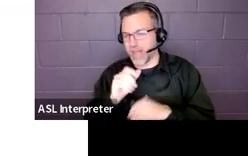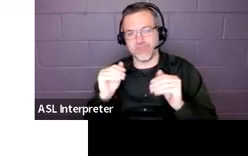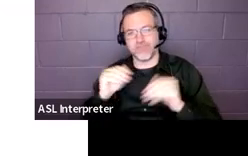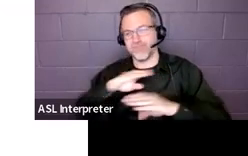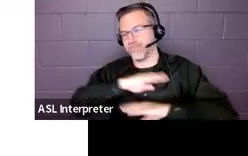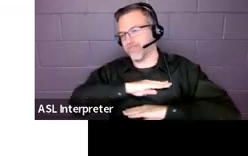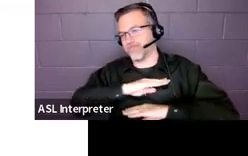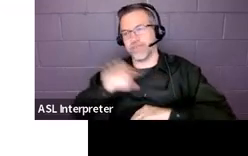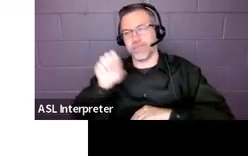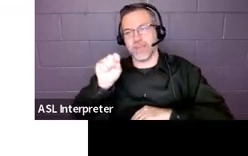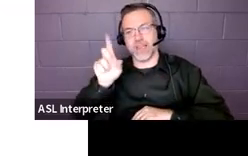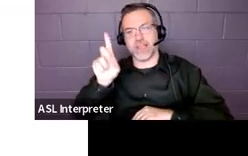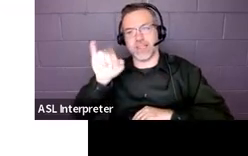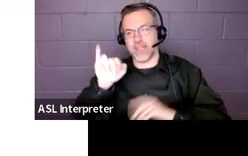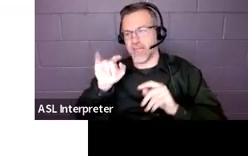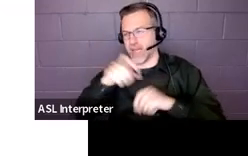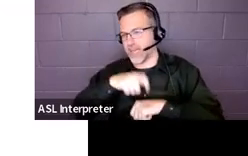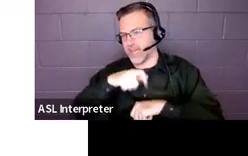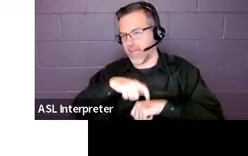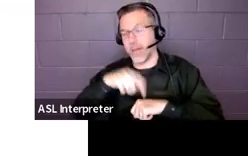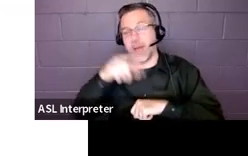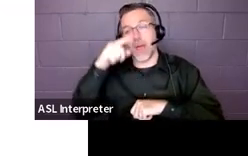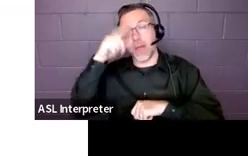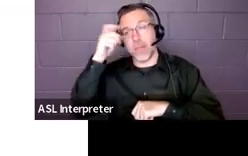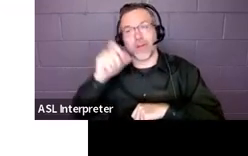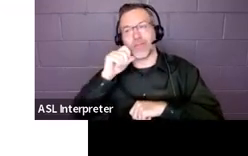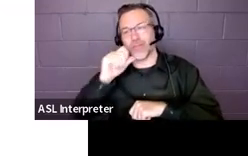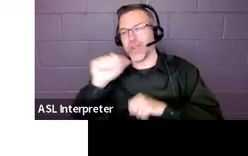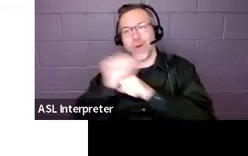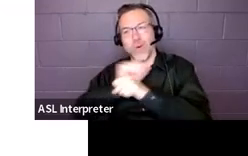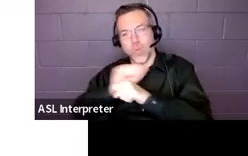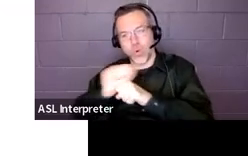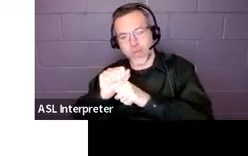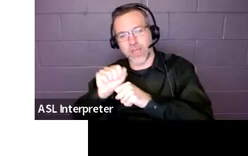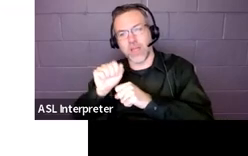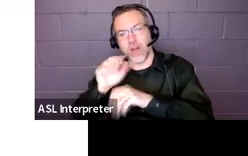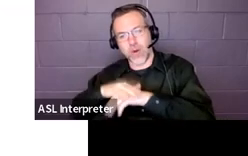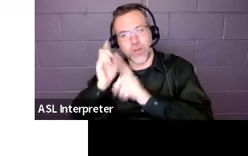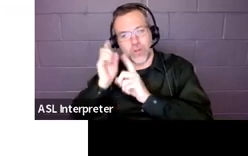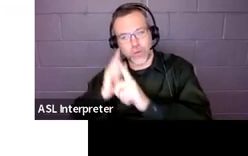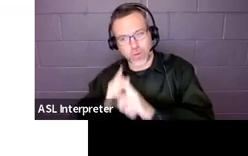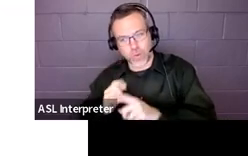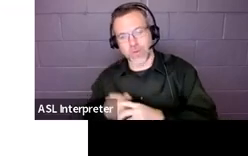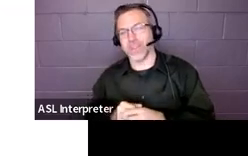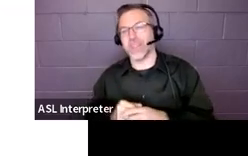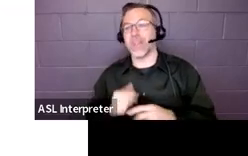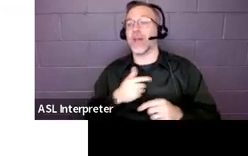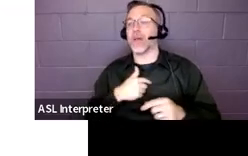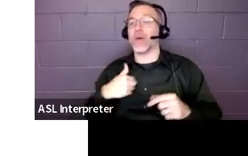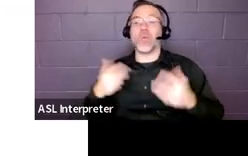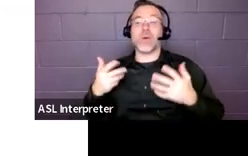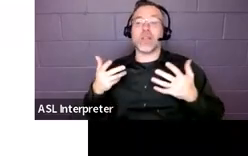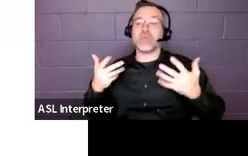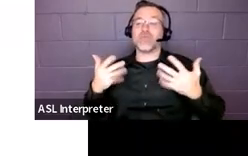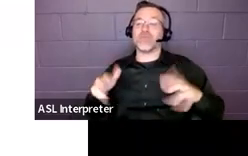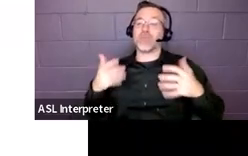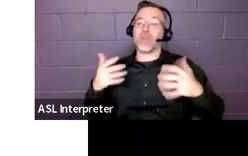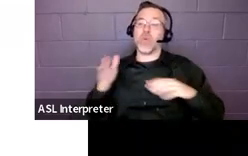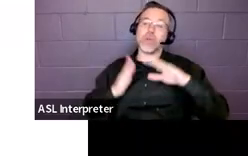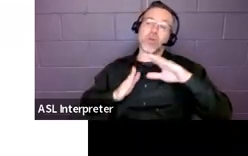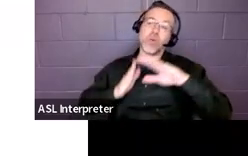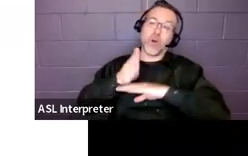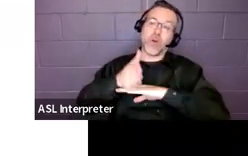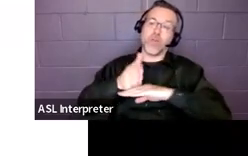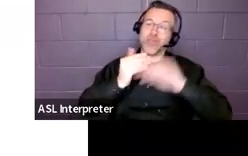because they're not working on their goals. So we just want to keep that in mind because we don't want to over restrict our special education kids.